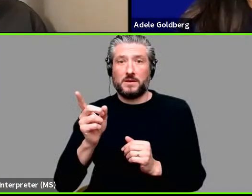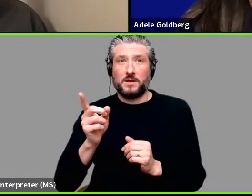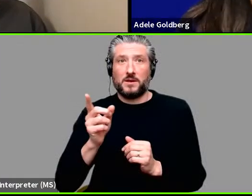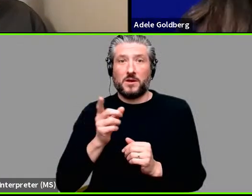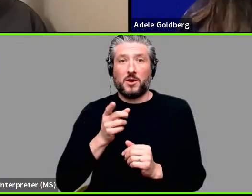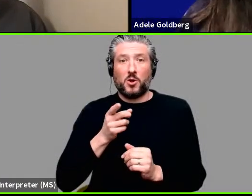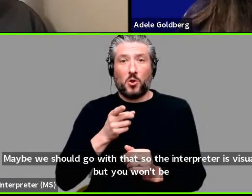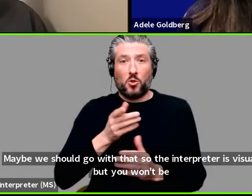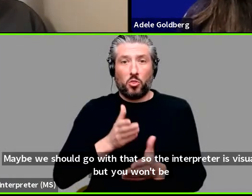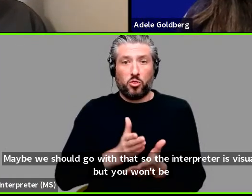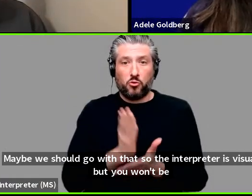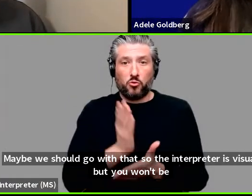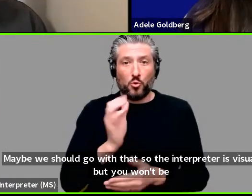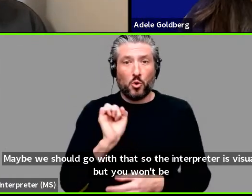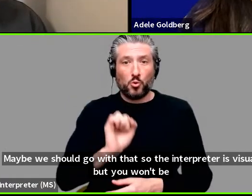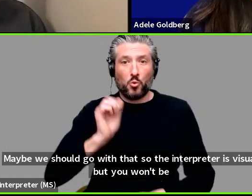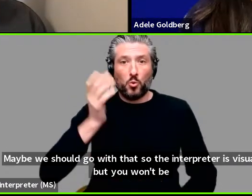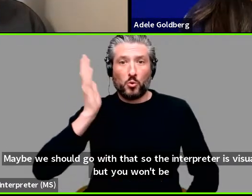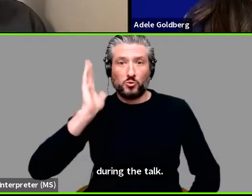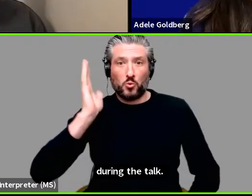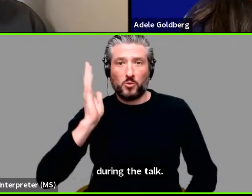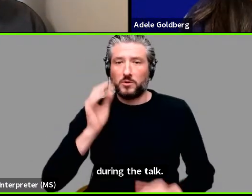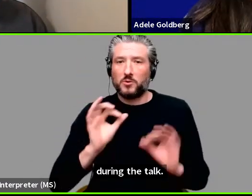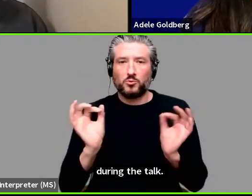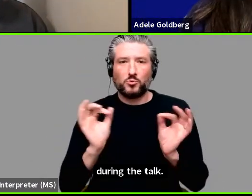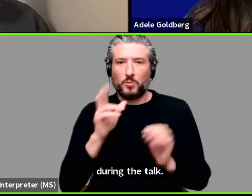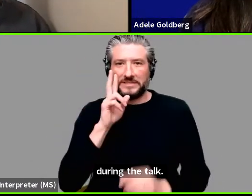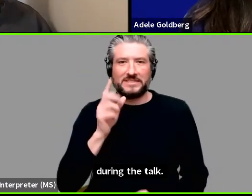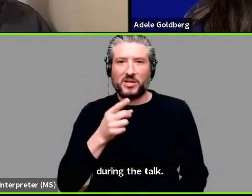Okay. I haven't actually, I have an idea. I'm gonna.